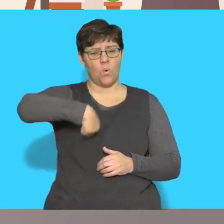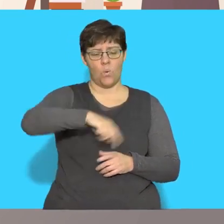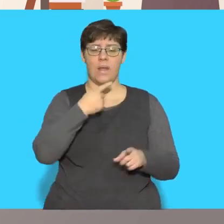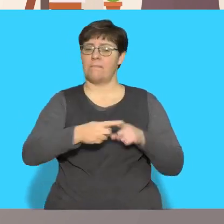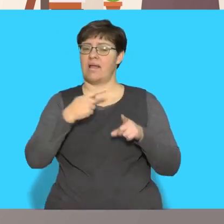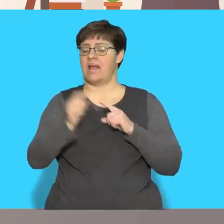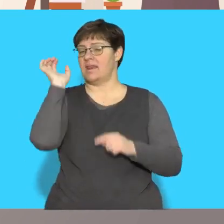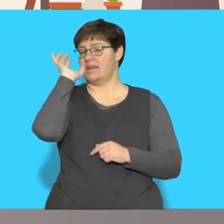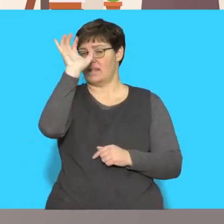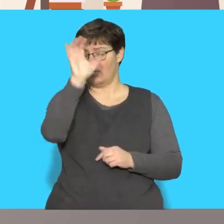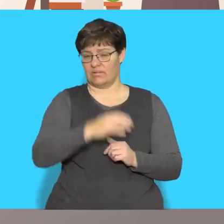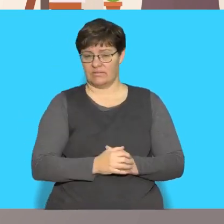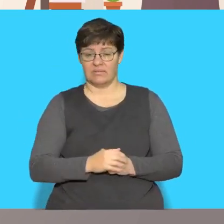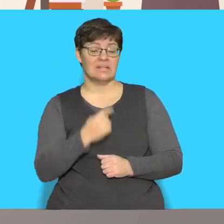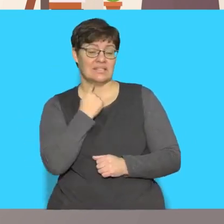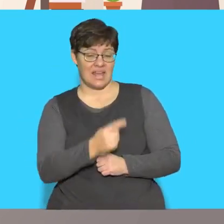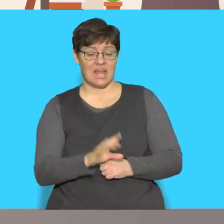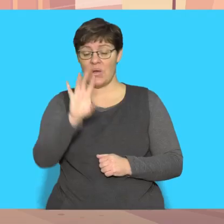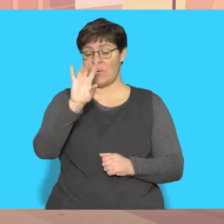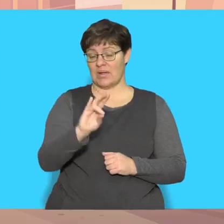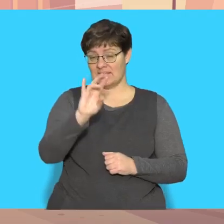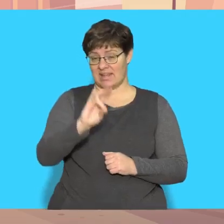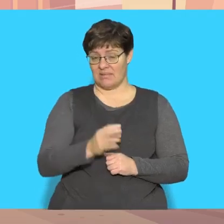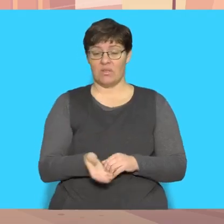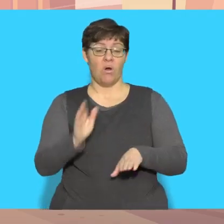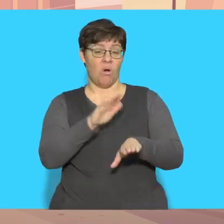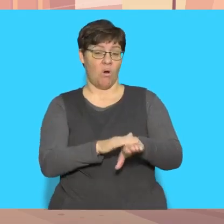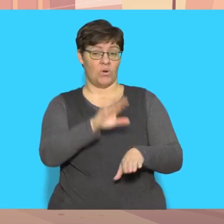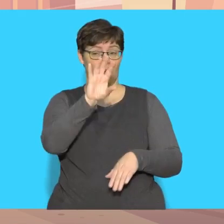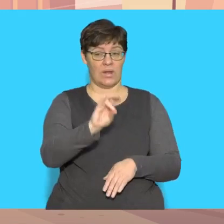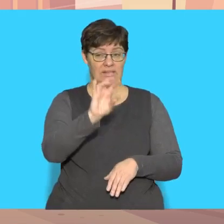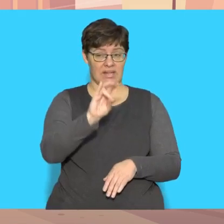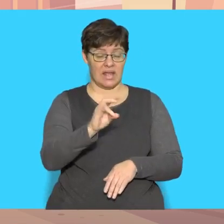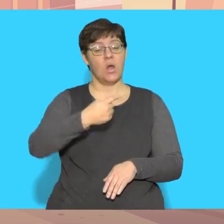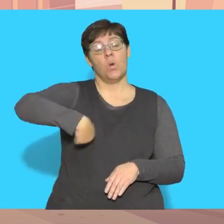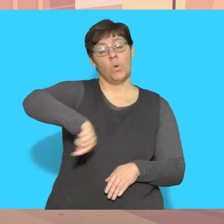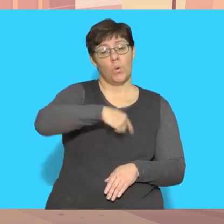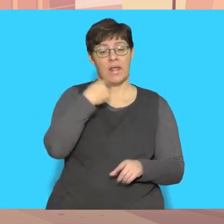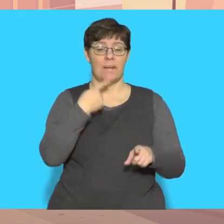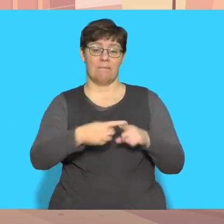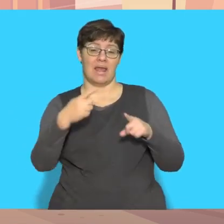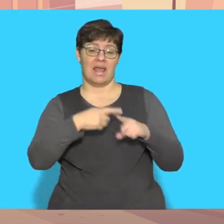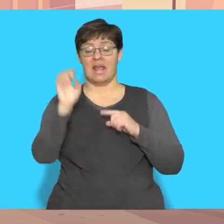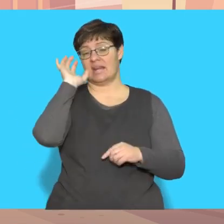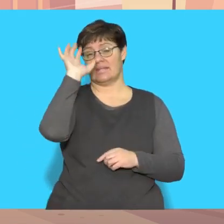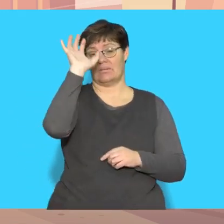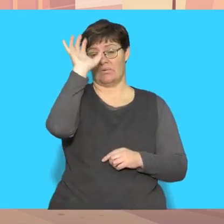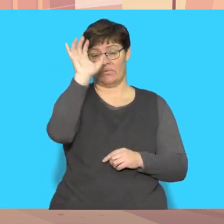Say Wednesday On Wednesday we play netball